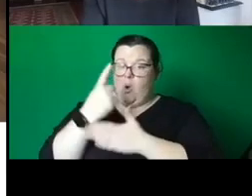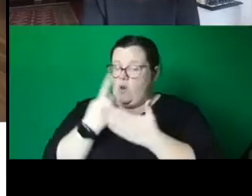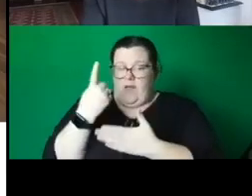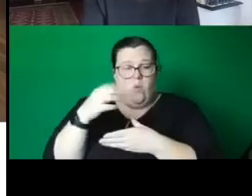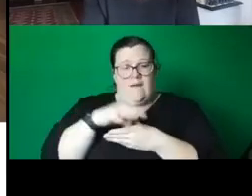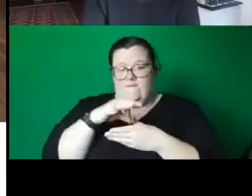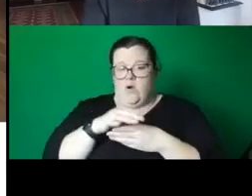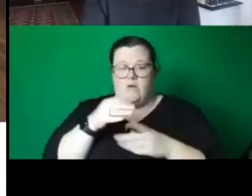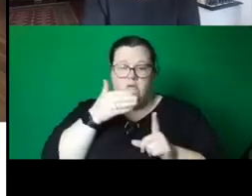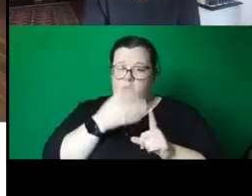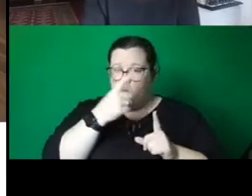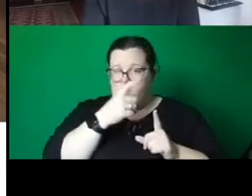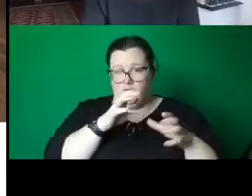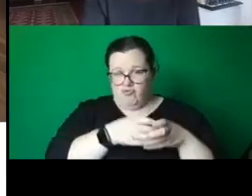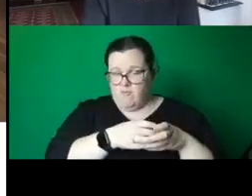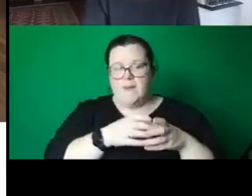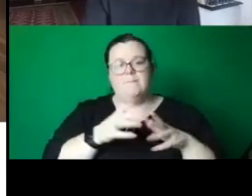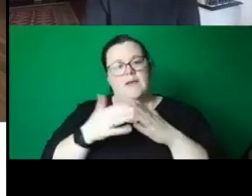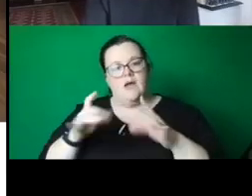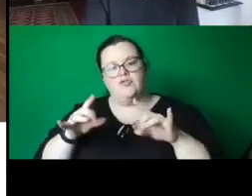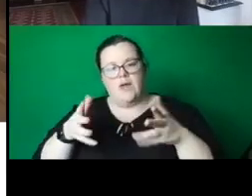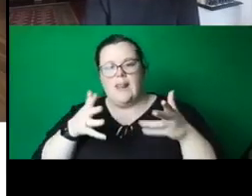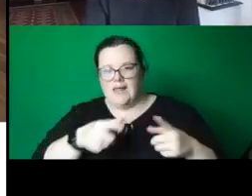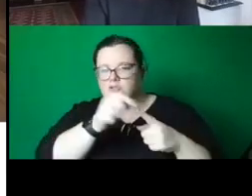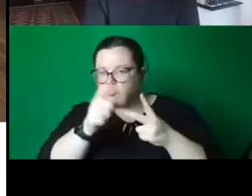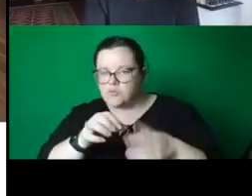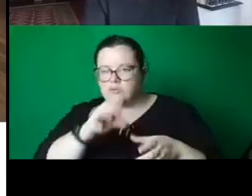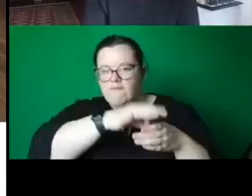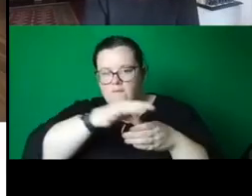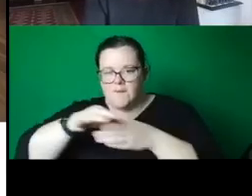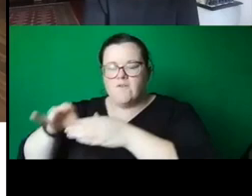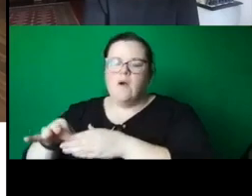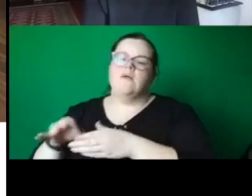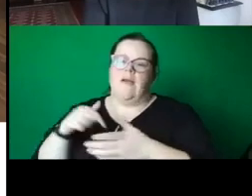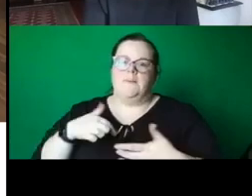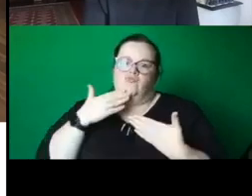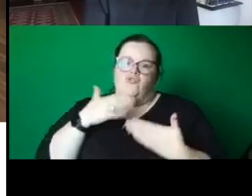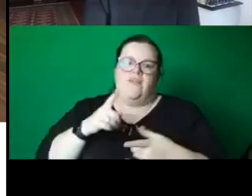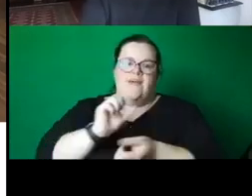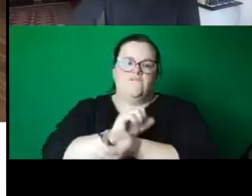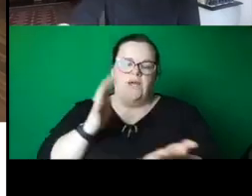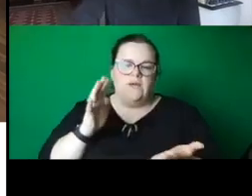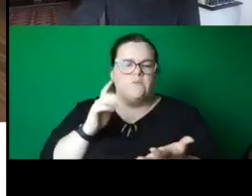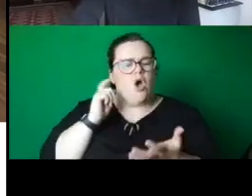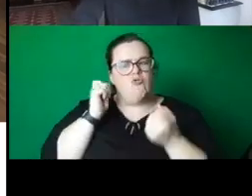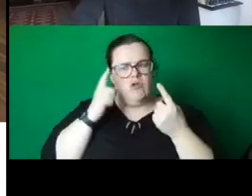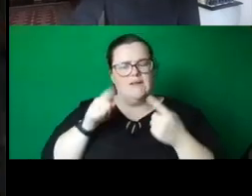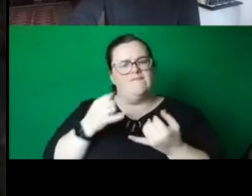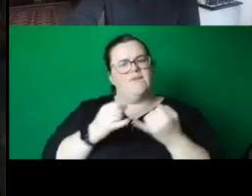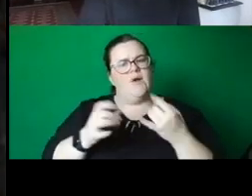of this polling booths and the personal responsibility that it represents. I began experimenting a lot in my studio with the cardboard.